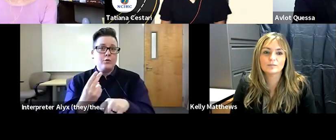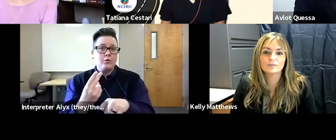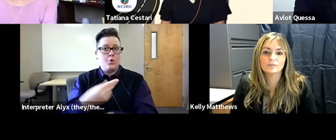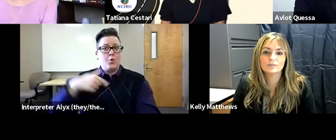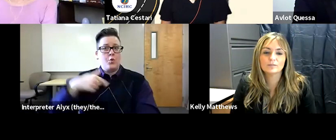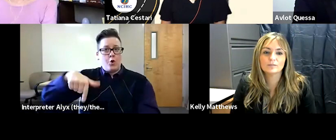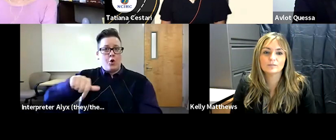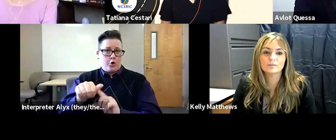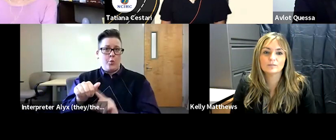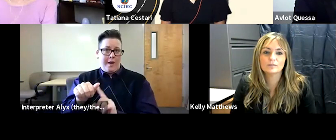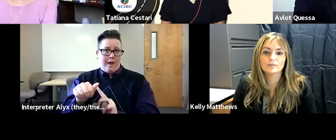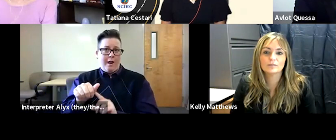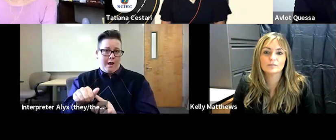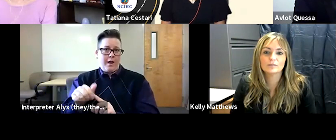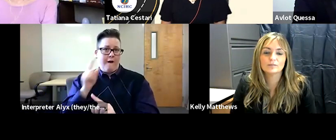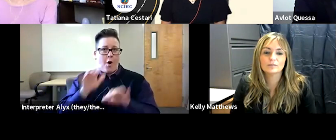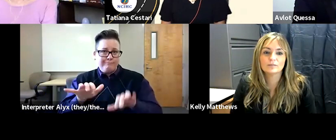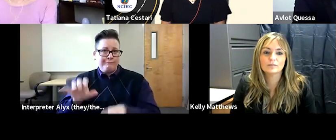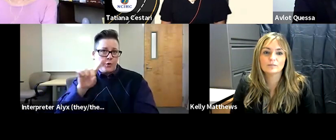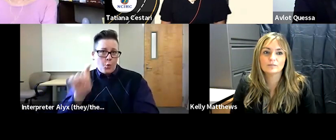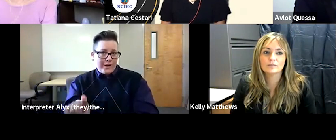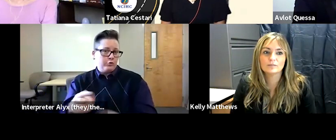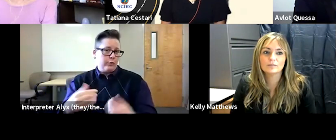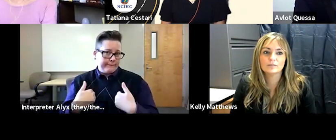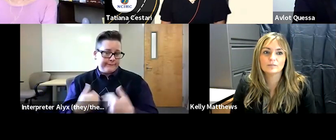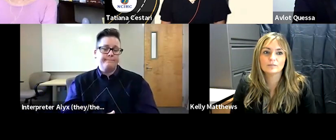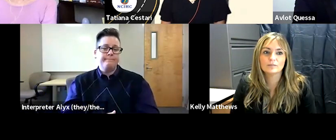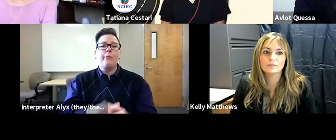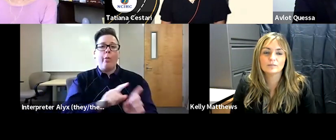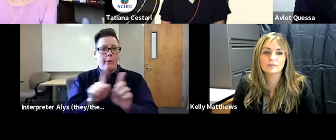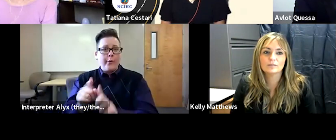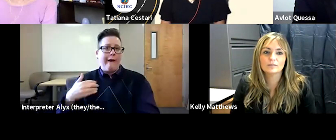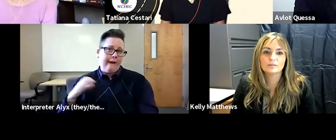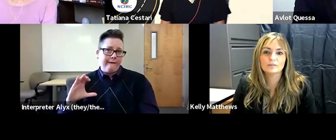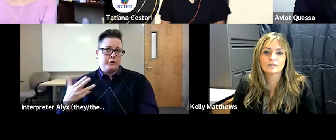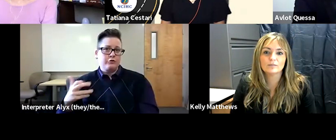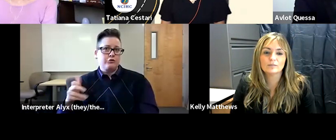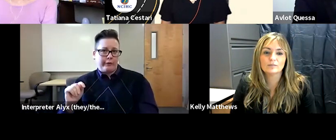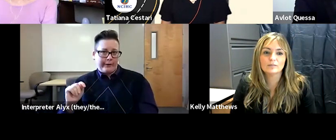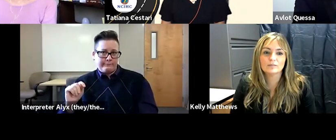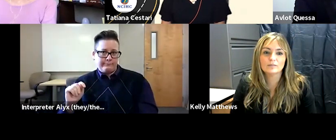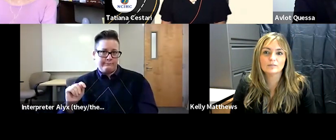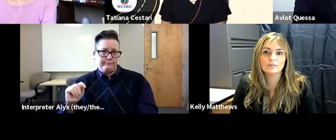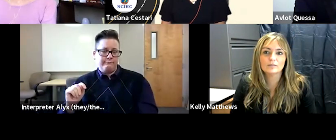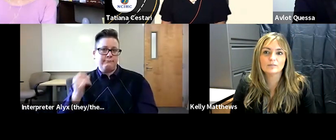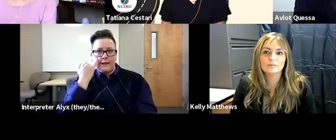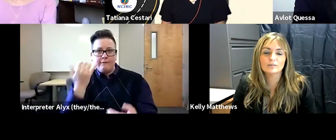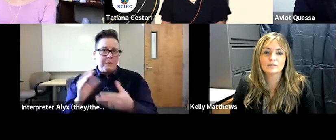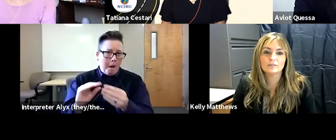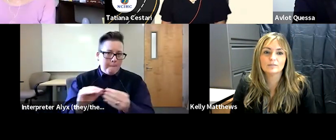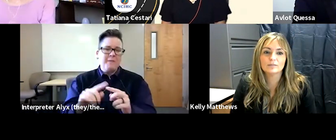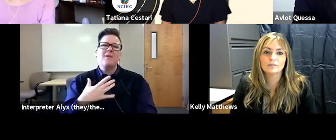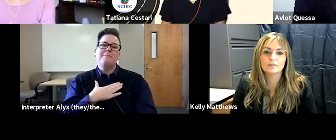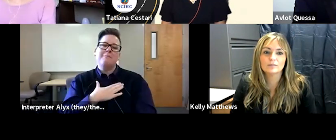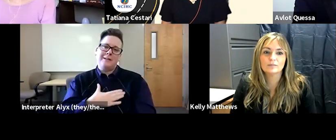&A chat to type any questions you may have we also have the chat feature if you want to make any comments there but